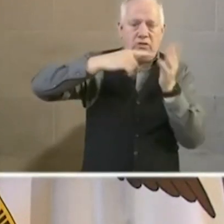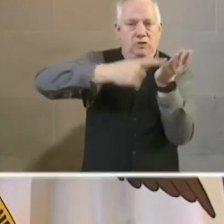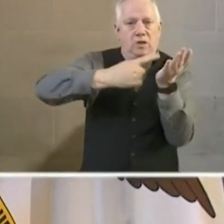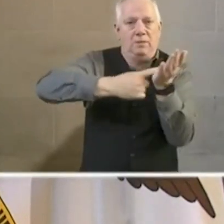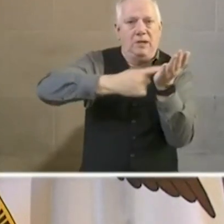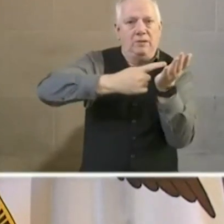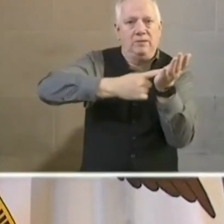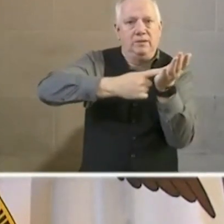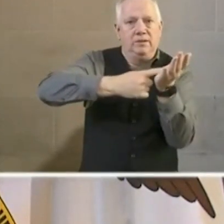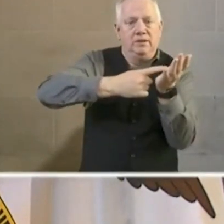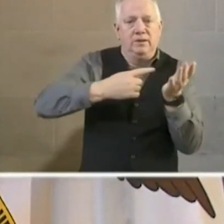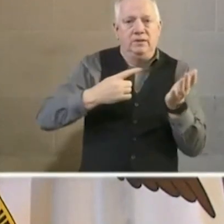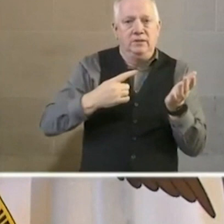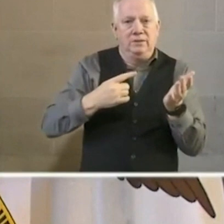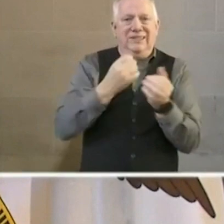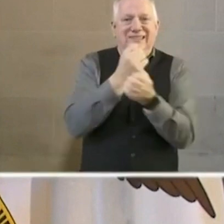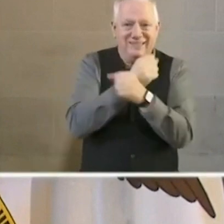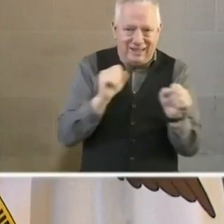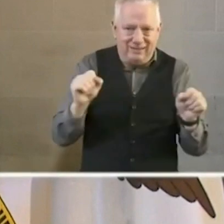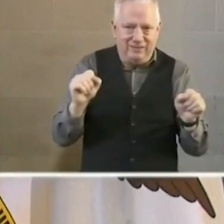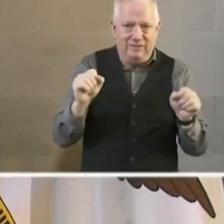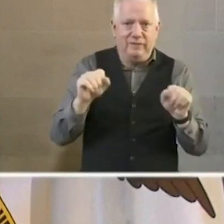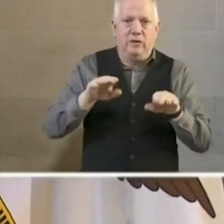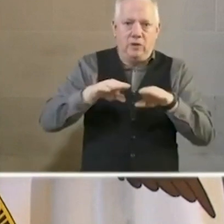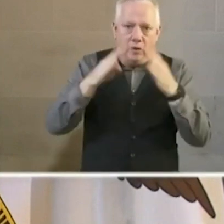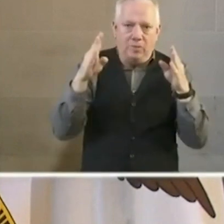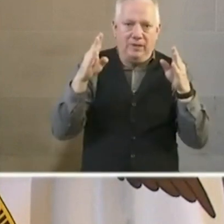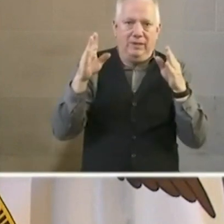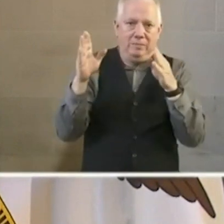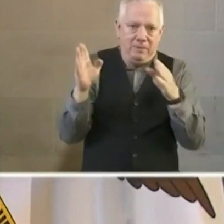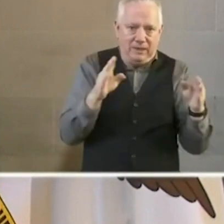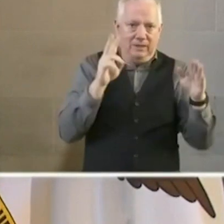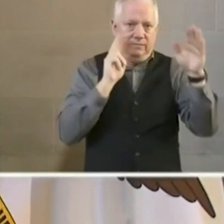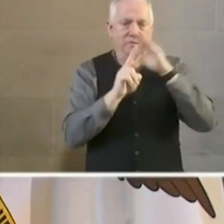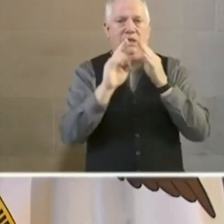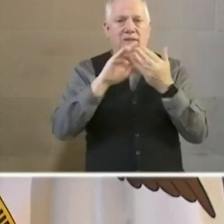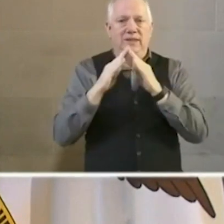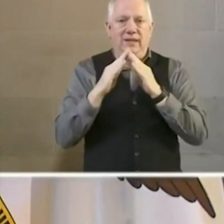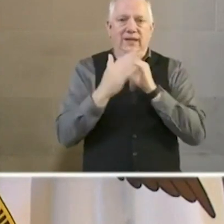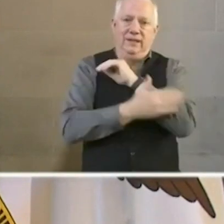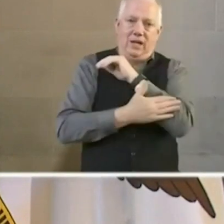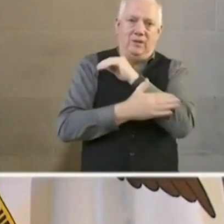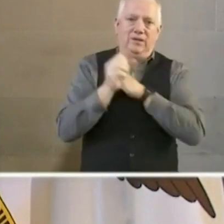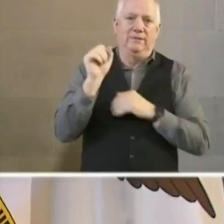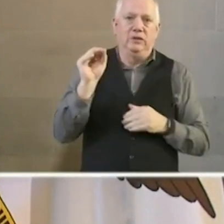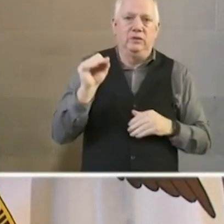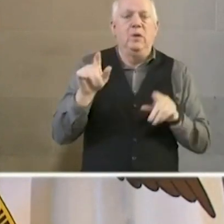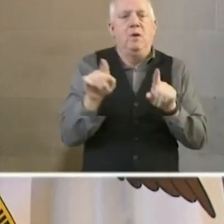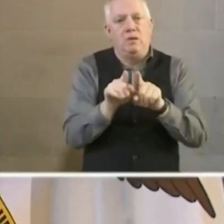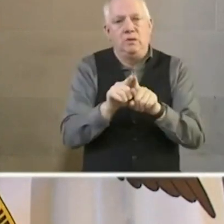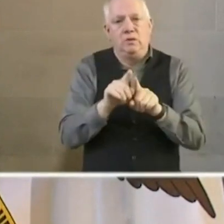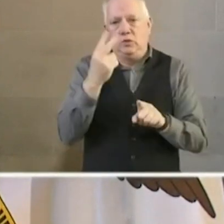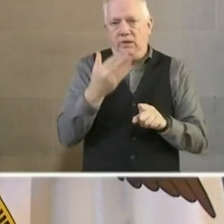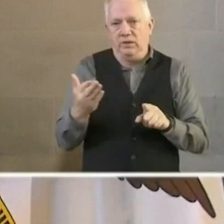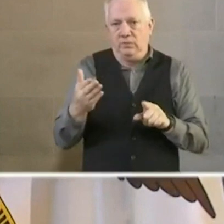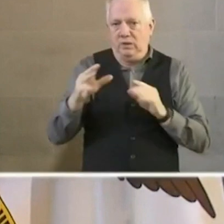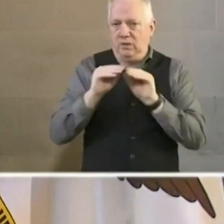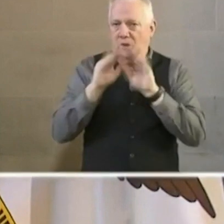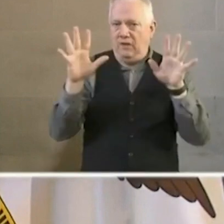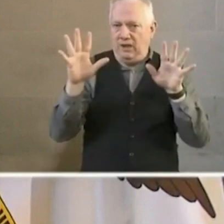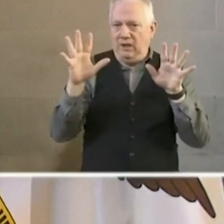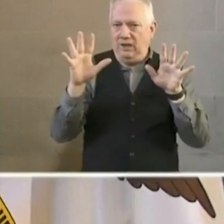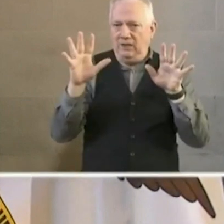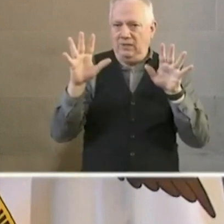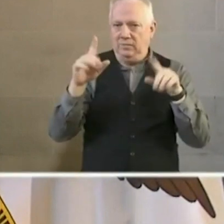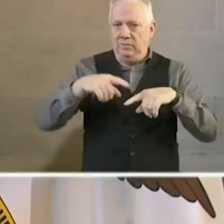talk about a safe opening plan for the city and county of San Francisco. And just two things I'd like to clarify